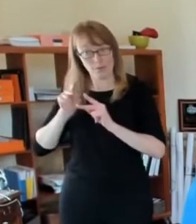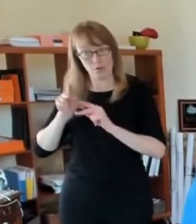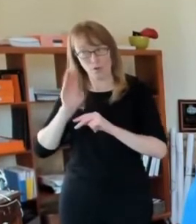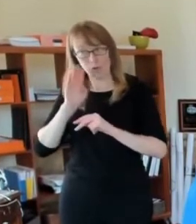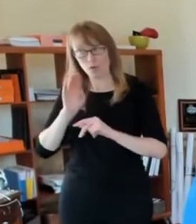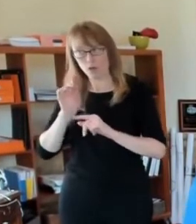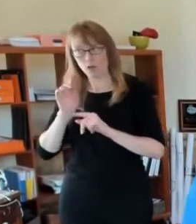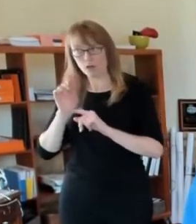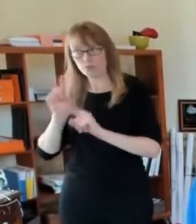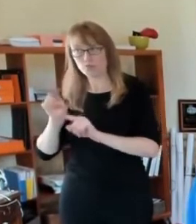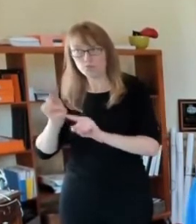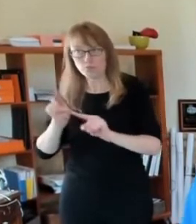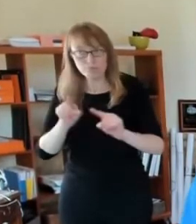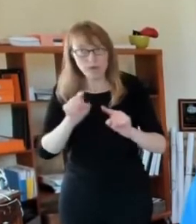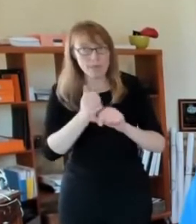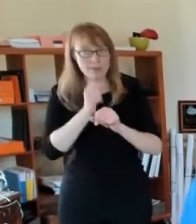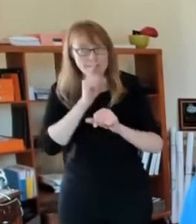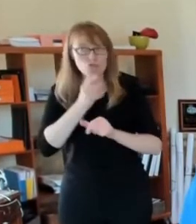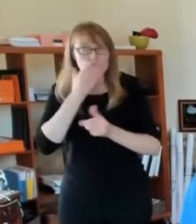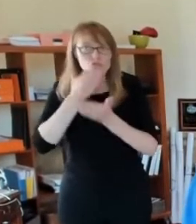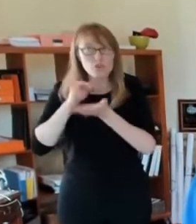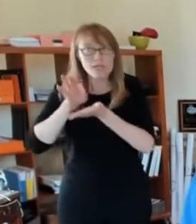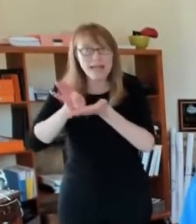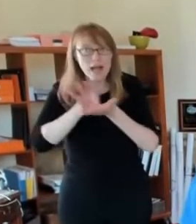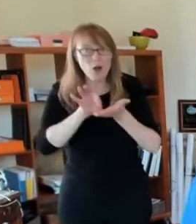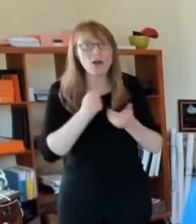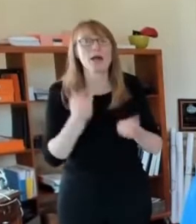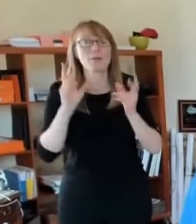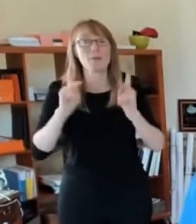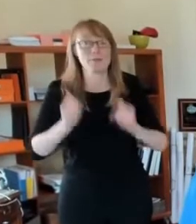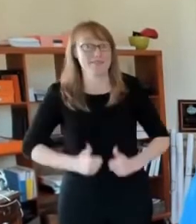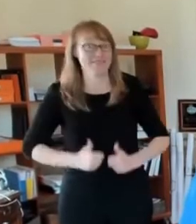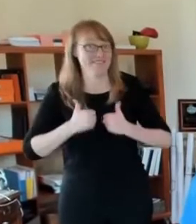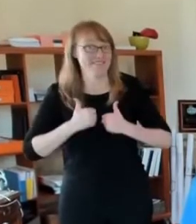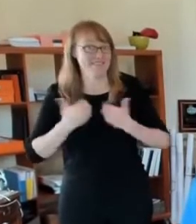by the end of the year. So how can you do this? Two ways.